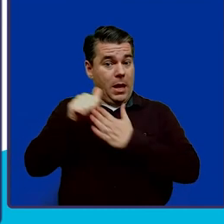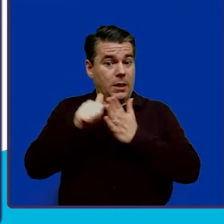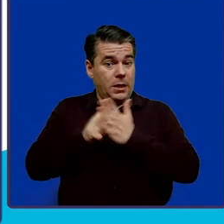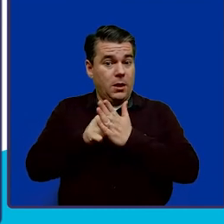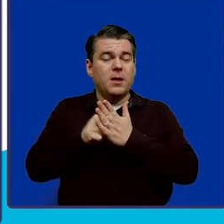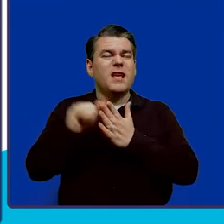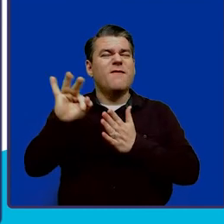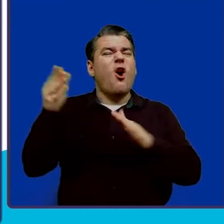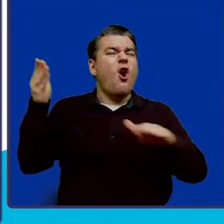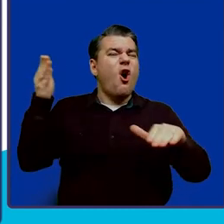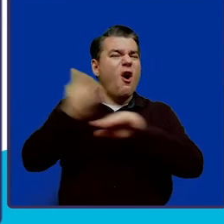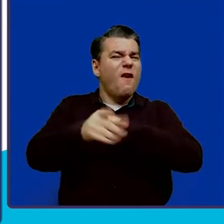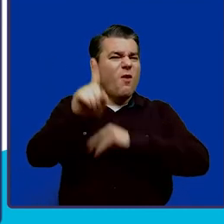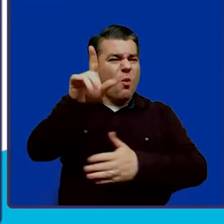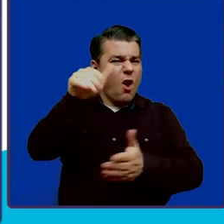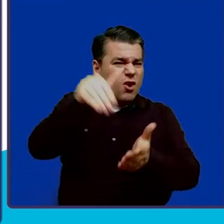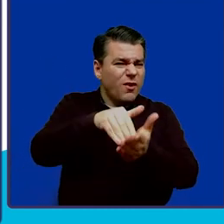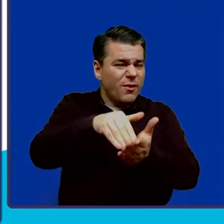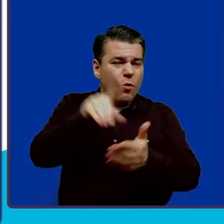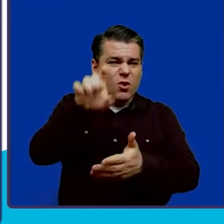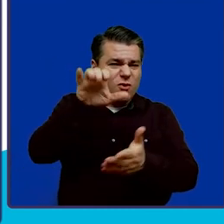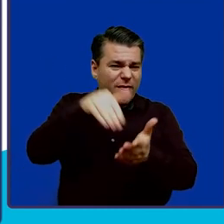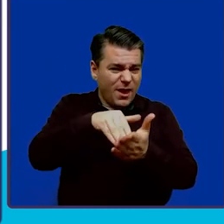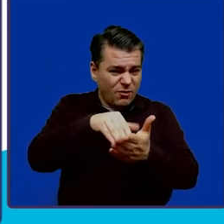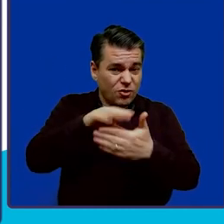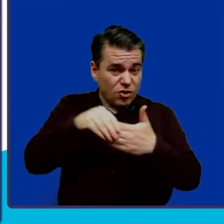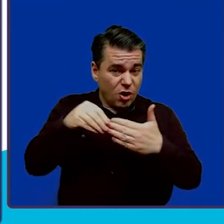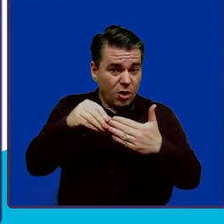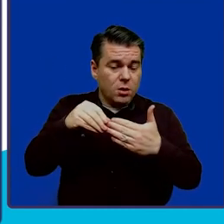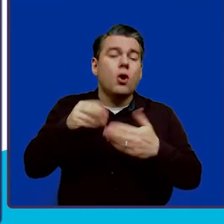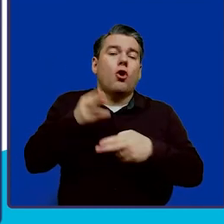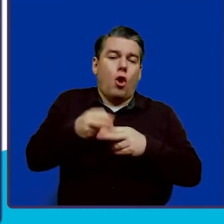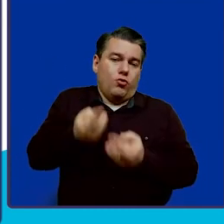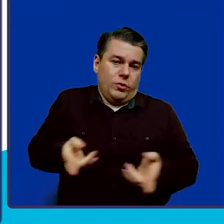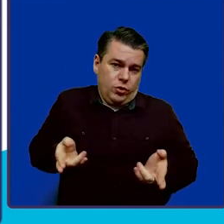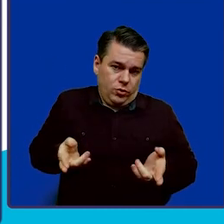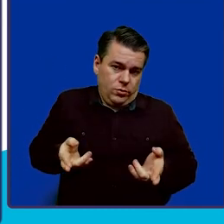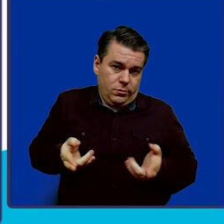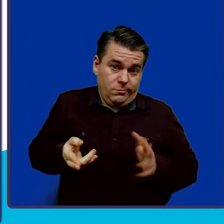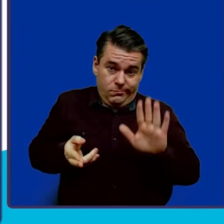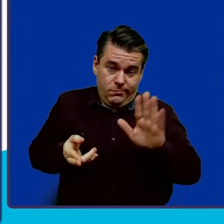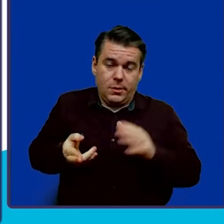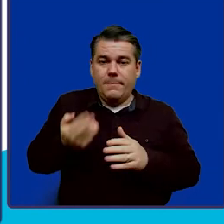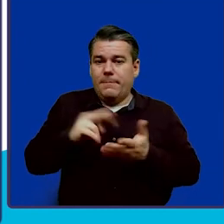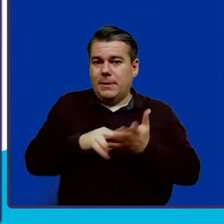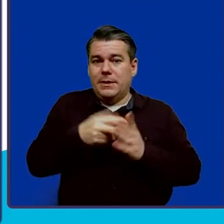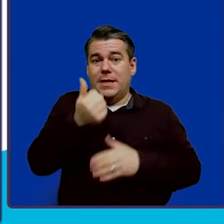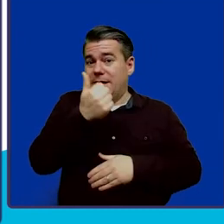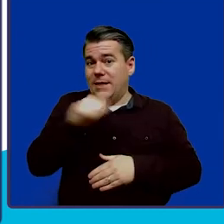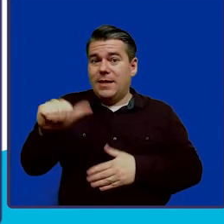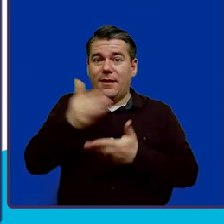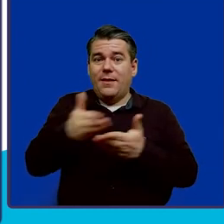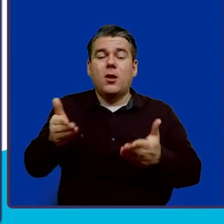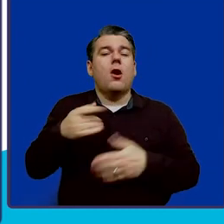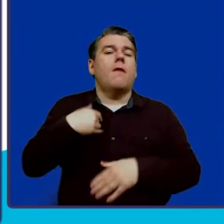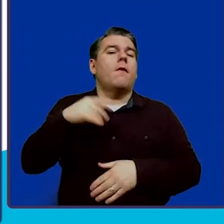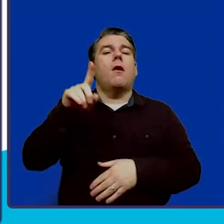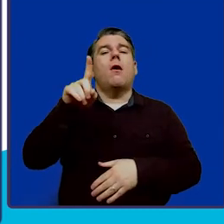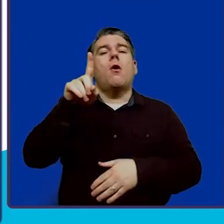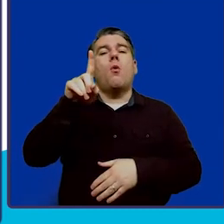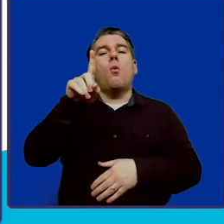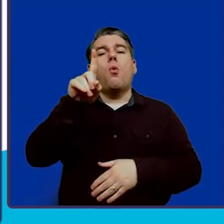that are over $100,000 as a resource. So, in other words, any amount over $100,000